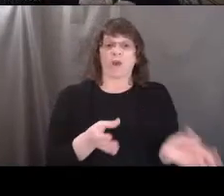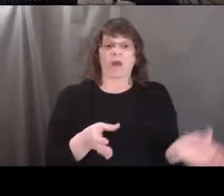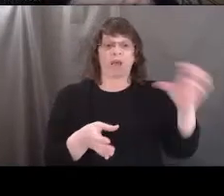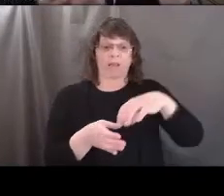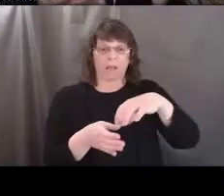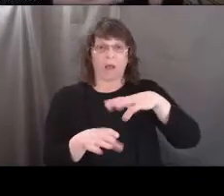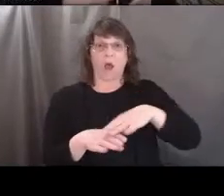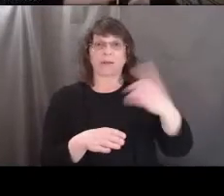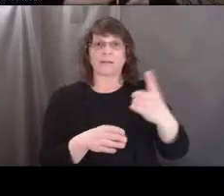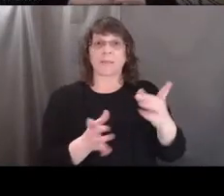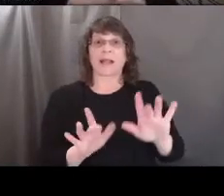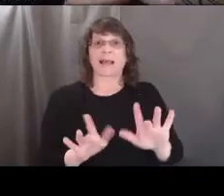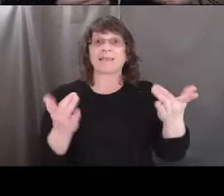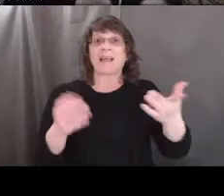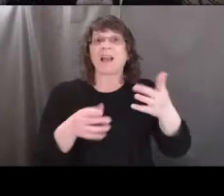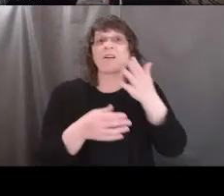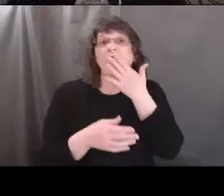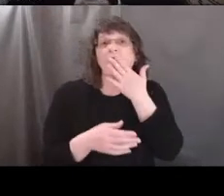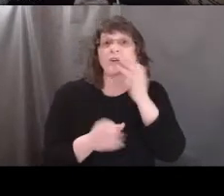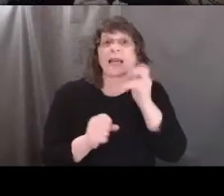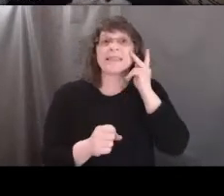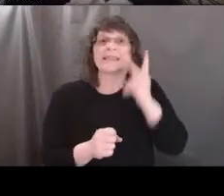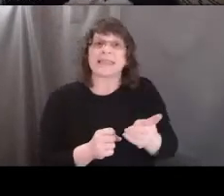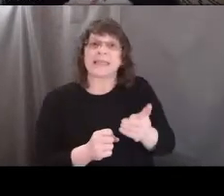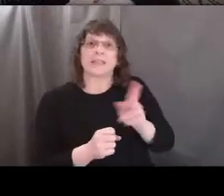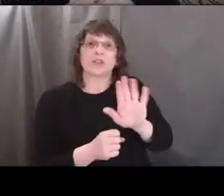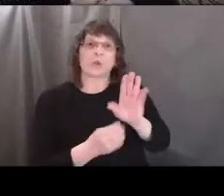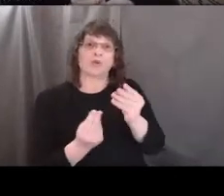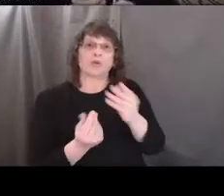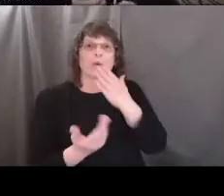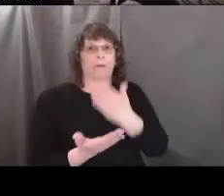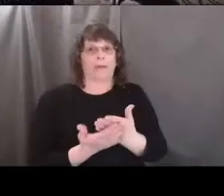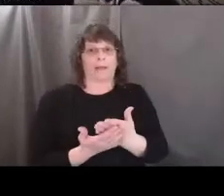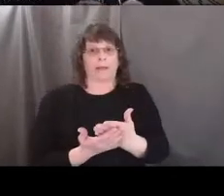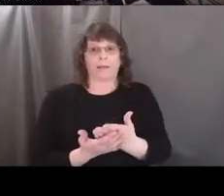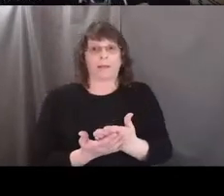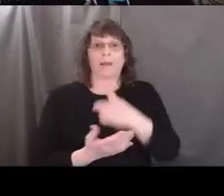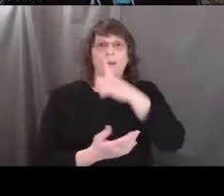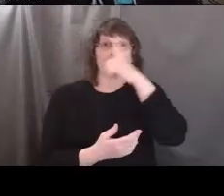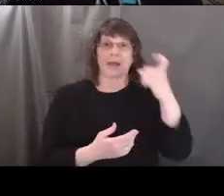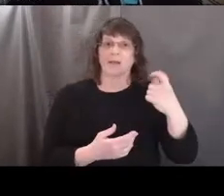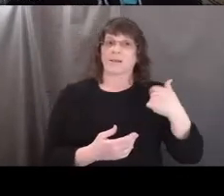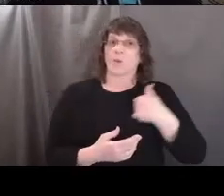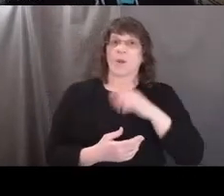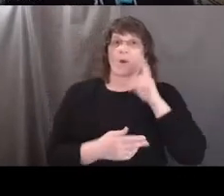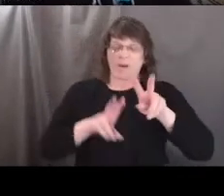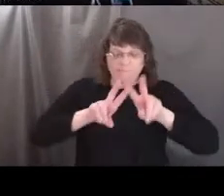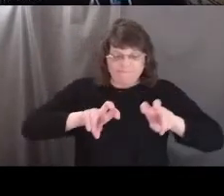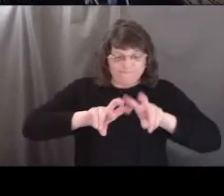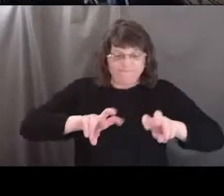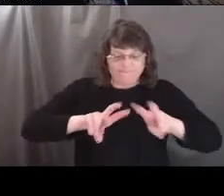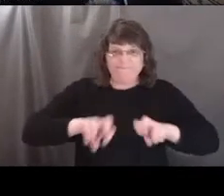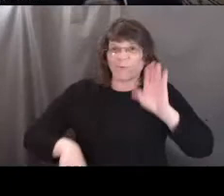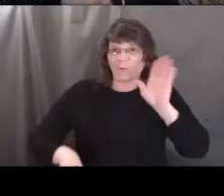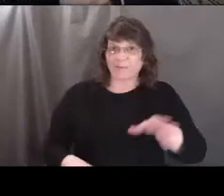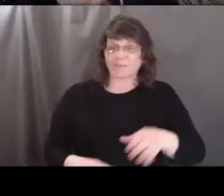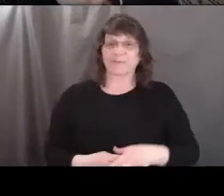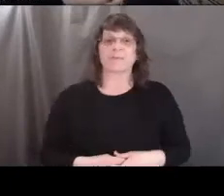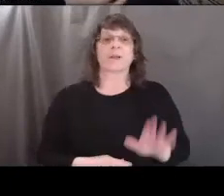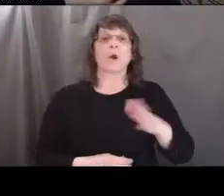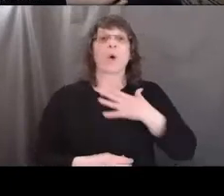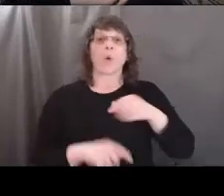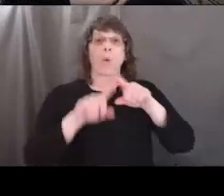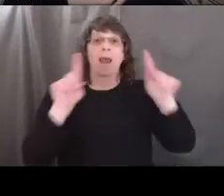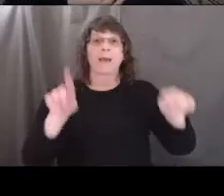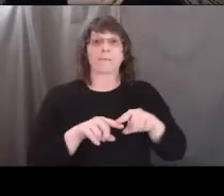a surface that is light enough in color, so you're able to see your soil well, because we're about to dissect it. Your whiteboard